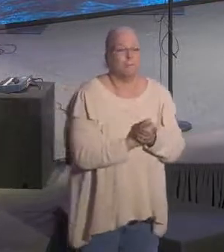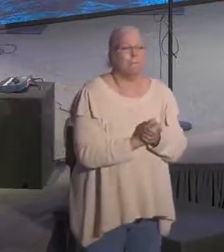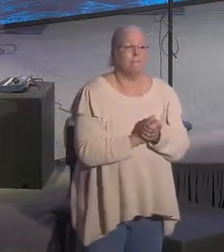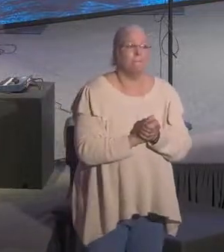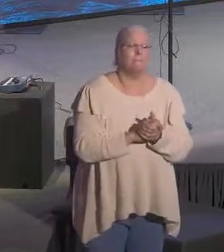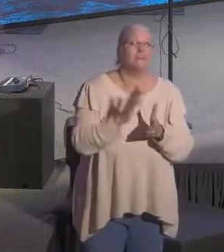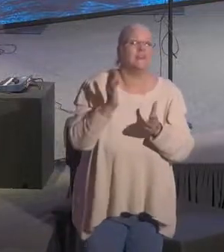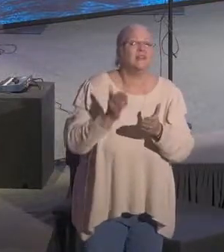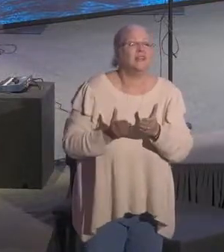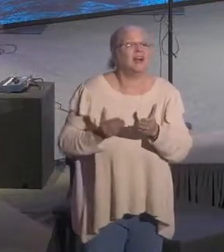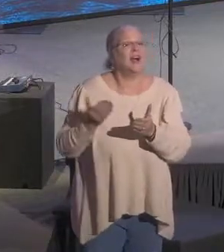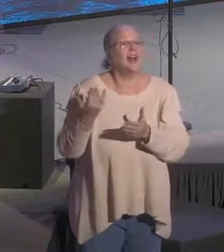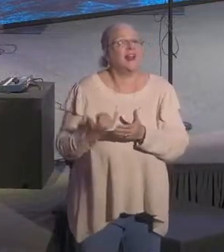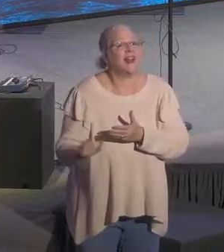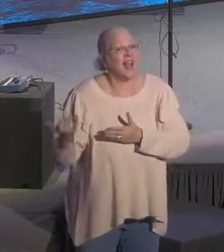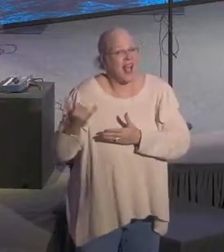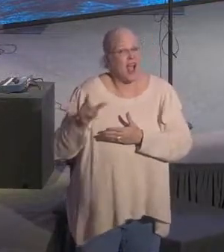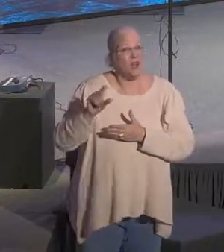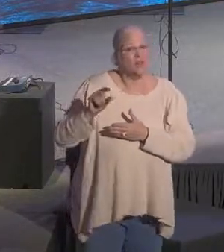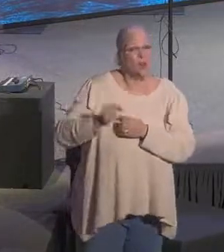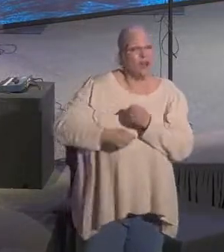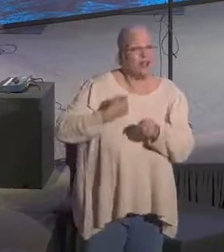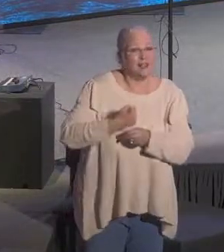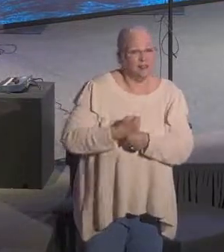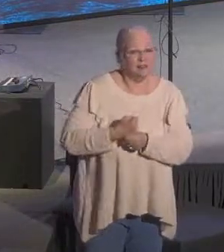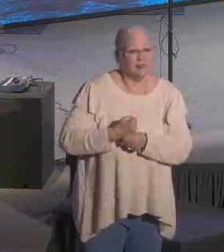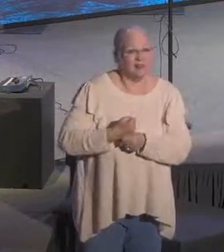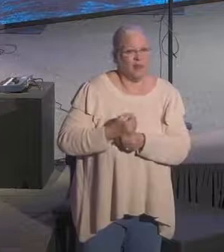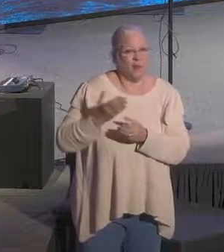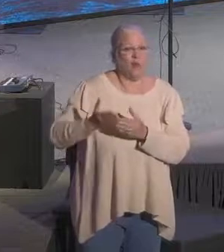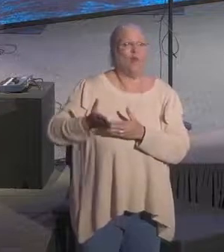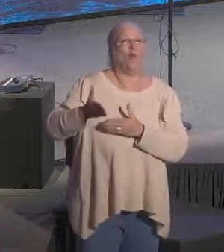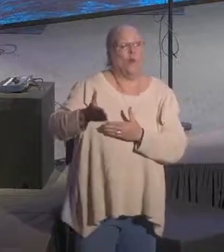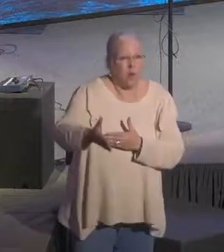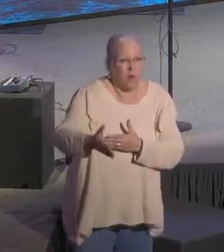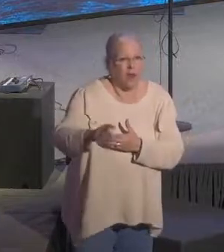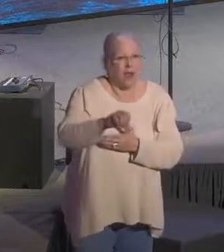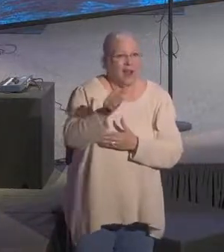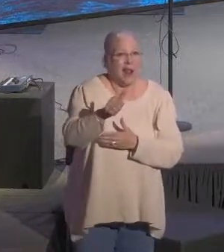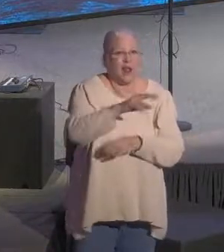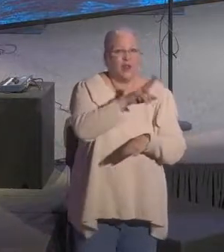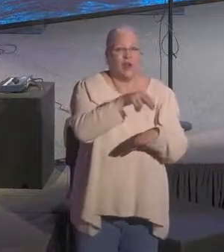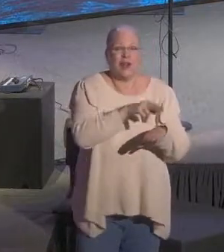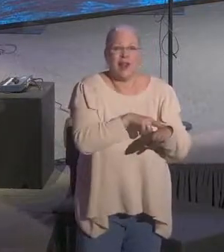Fast forward 20 years. Another national crisis.